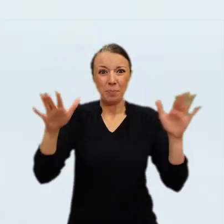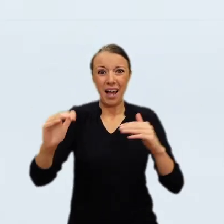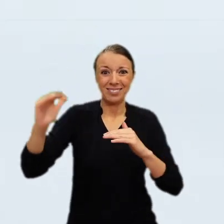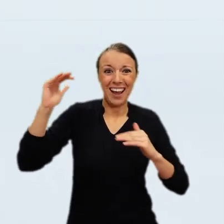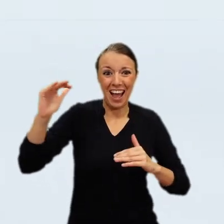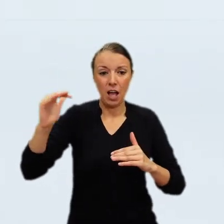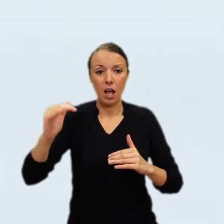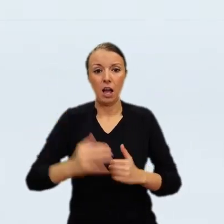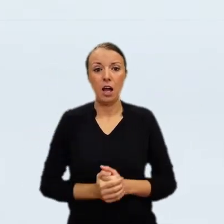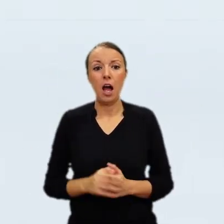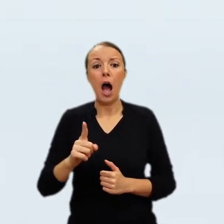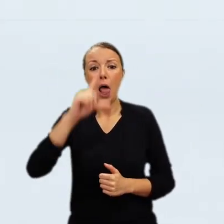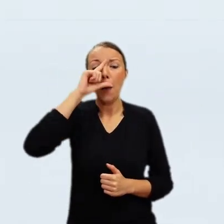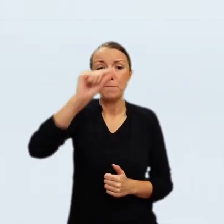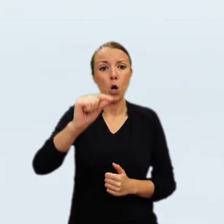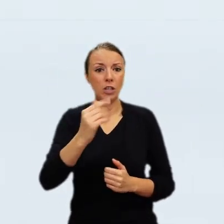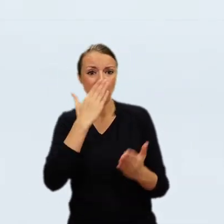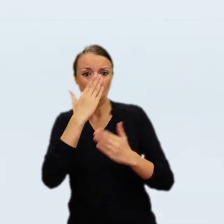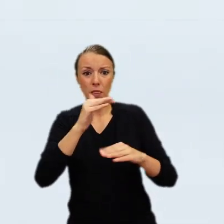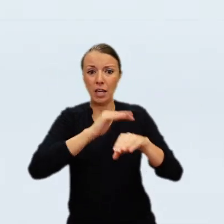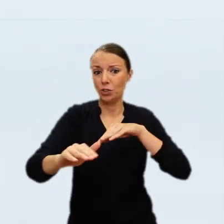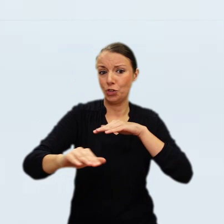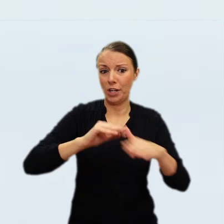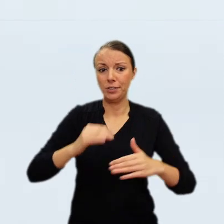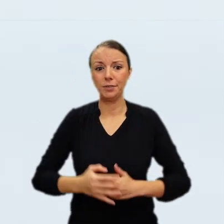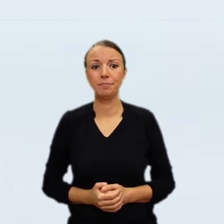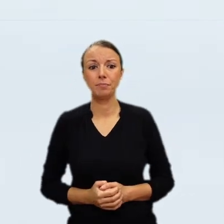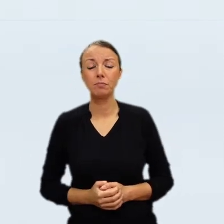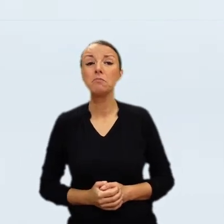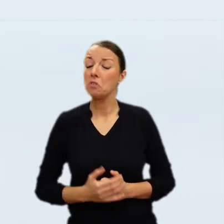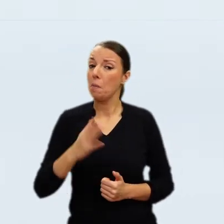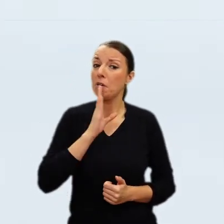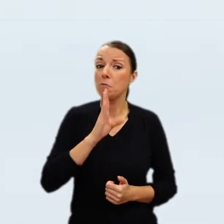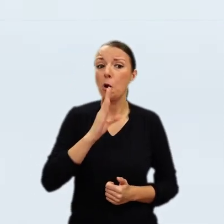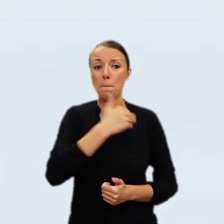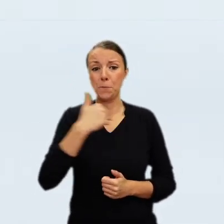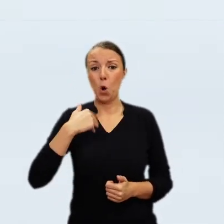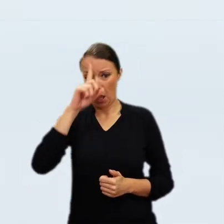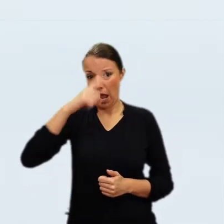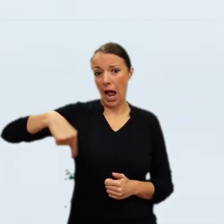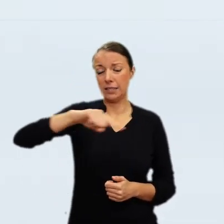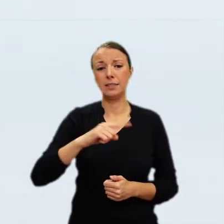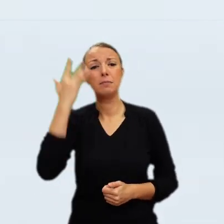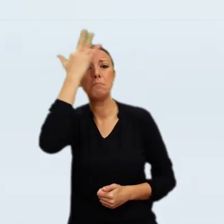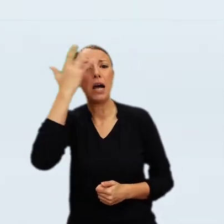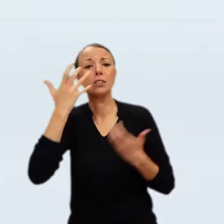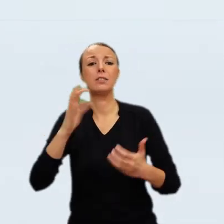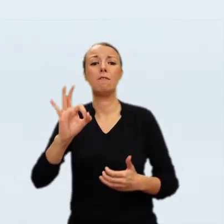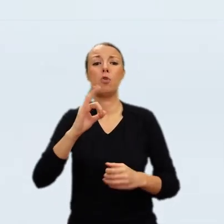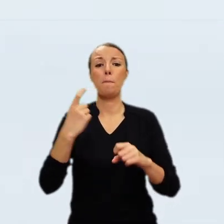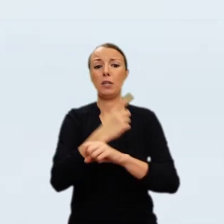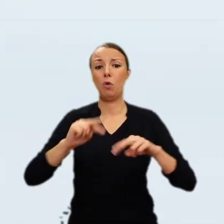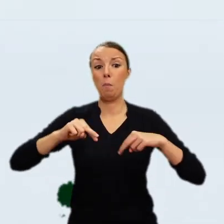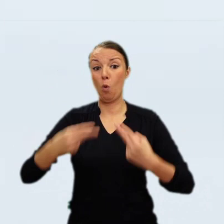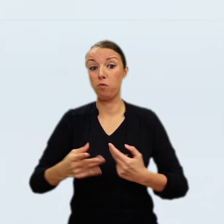fine Rembrandt entitled The Polish Rider for $300,000. It is rumored that it has been purchased by the Metropolitan Museum of Art.